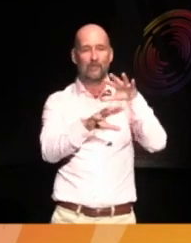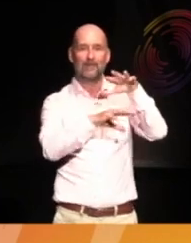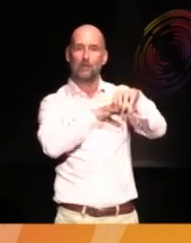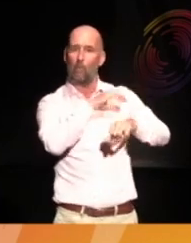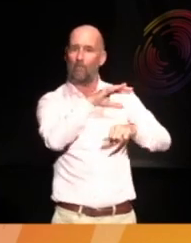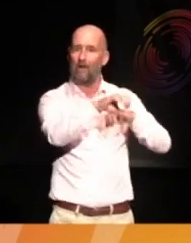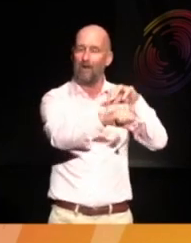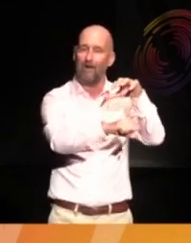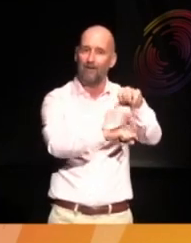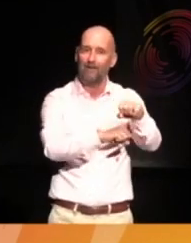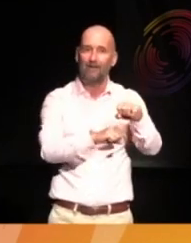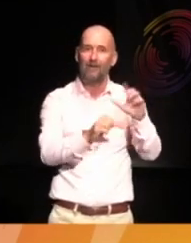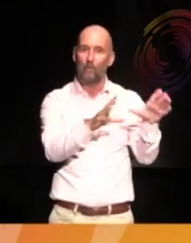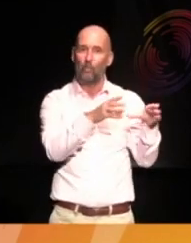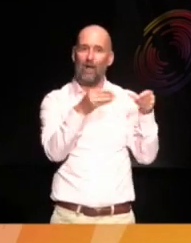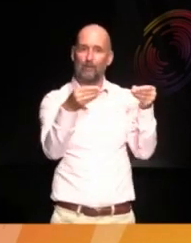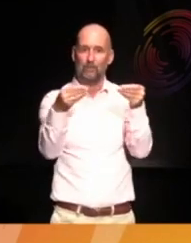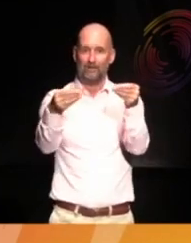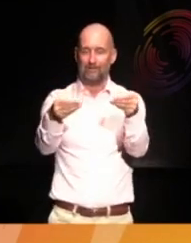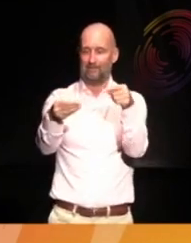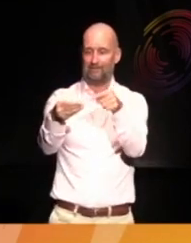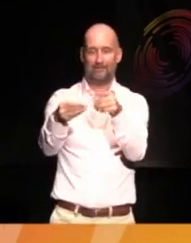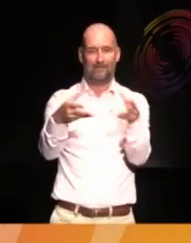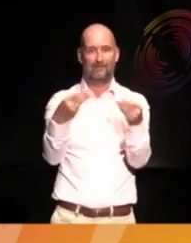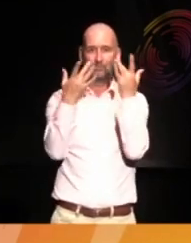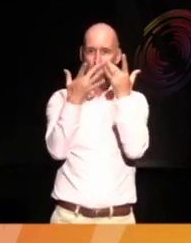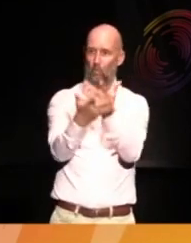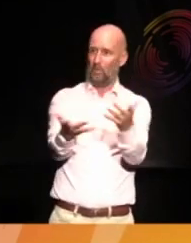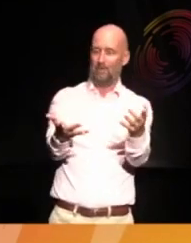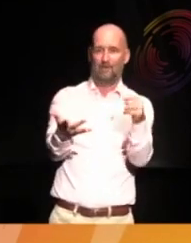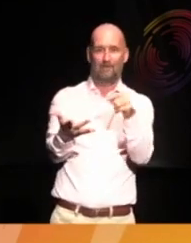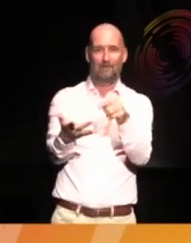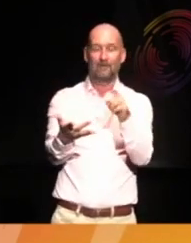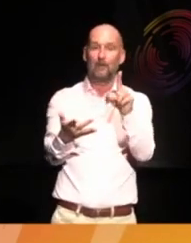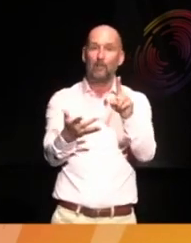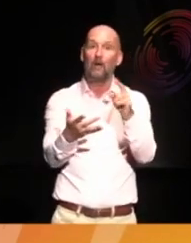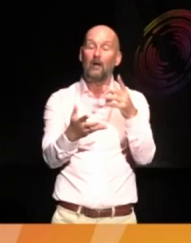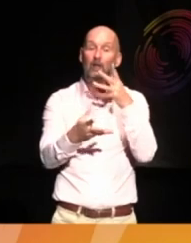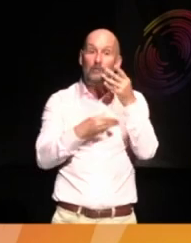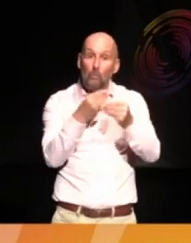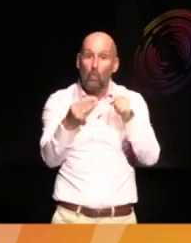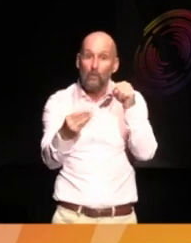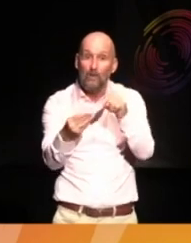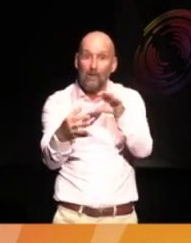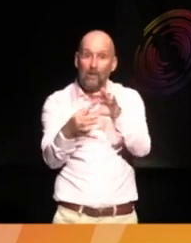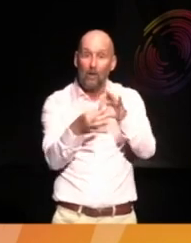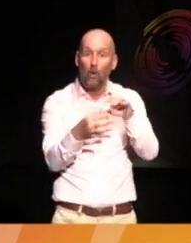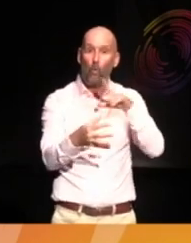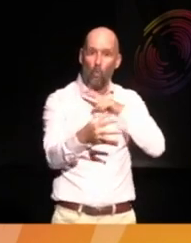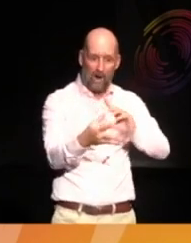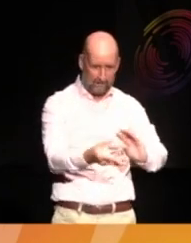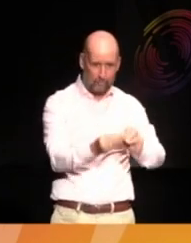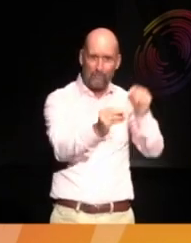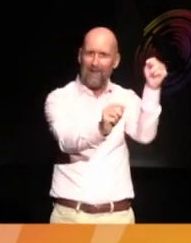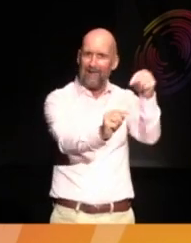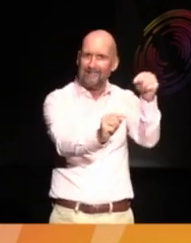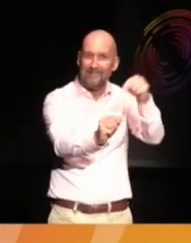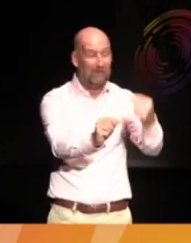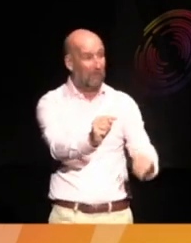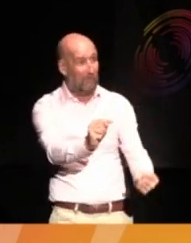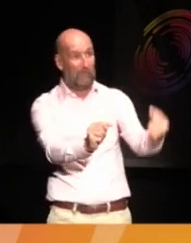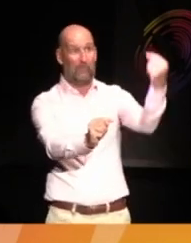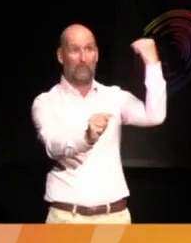and keep the object as mute, but would want to give the story back of why was this object created? So the